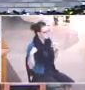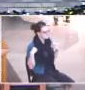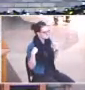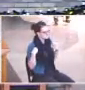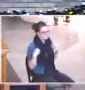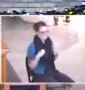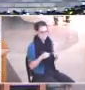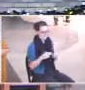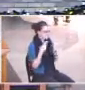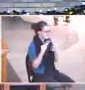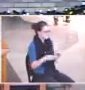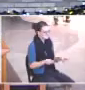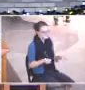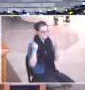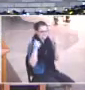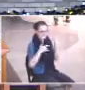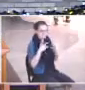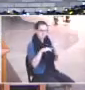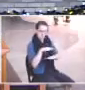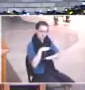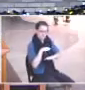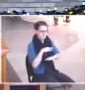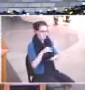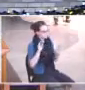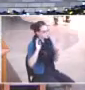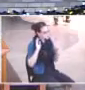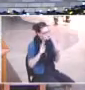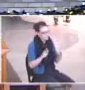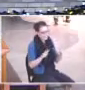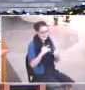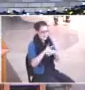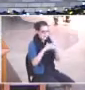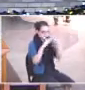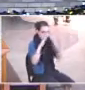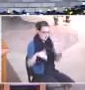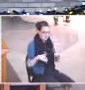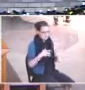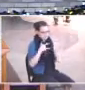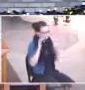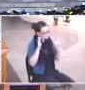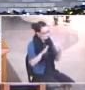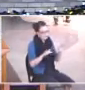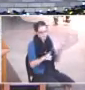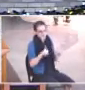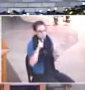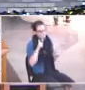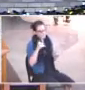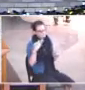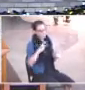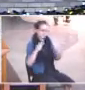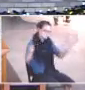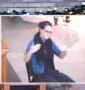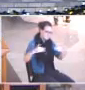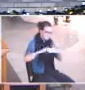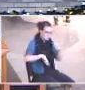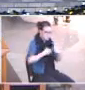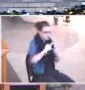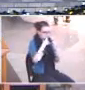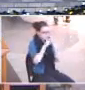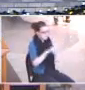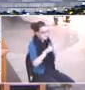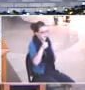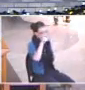And it's great, and I wouldn't go back. I've had other dads tell me they never adjusted, they never got over it.